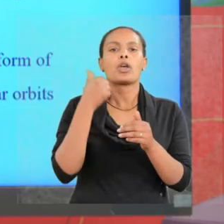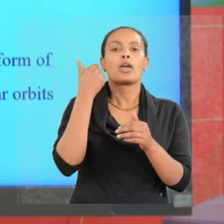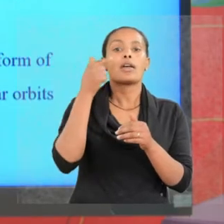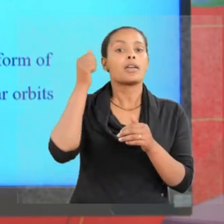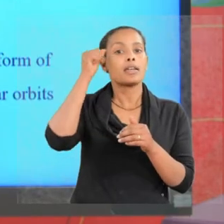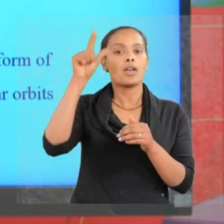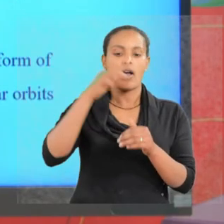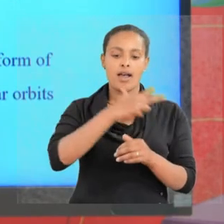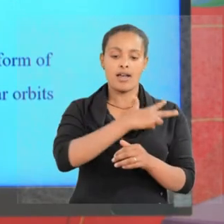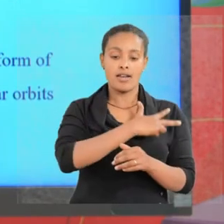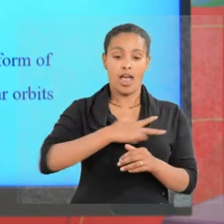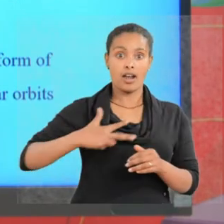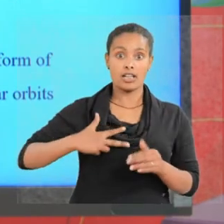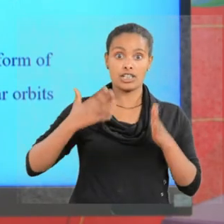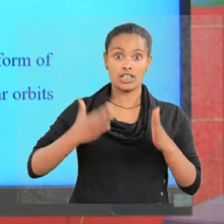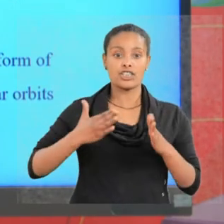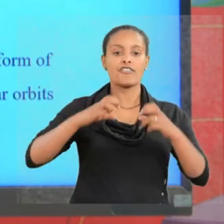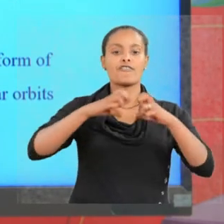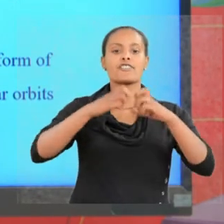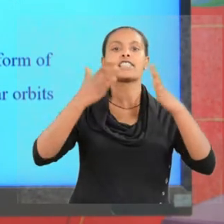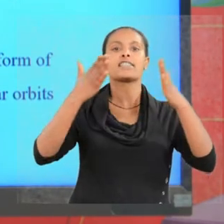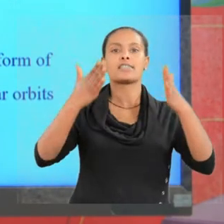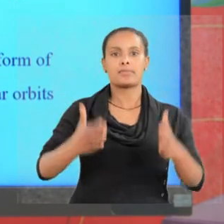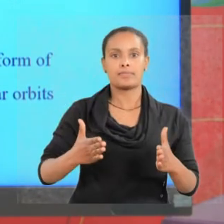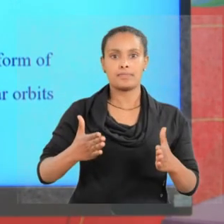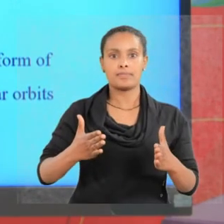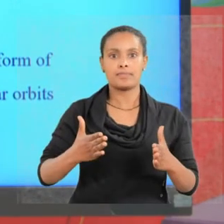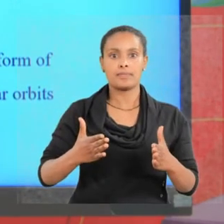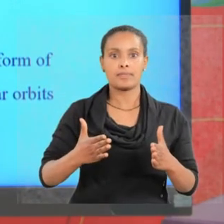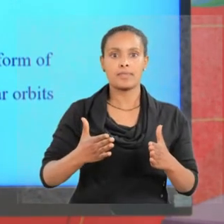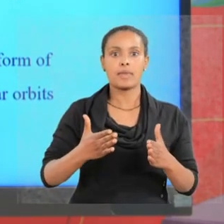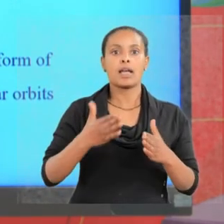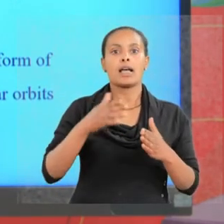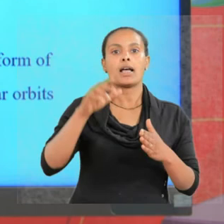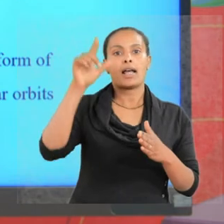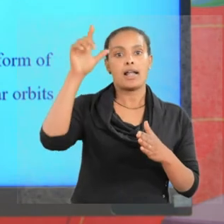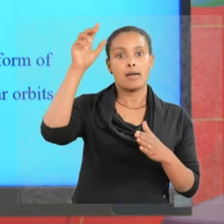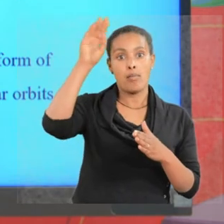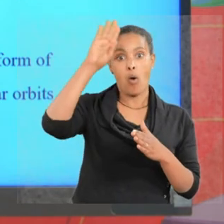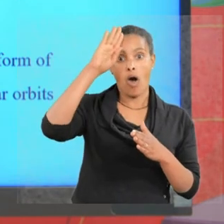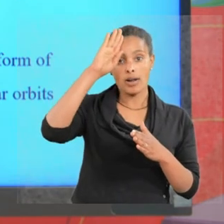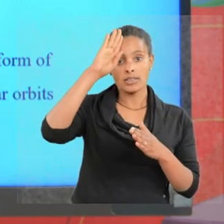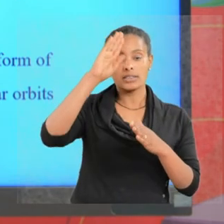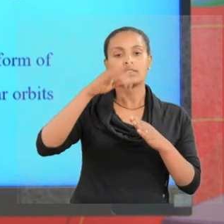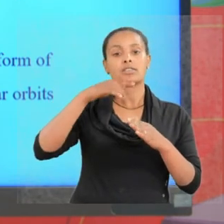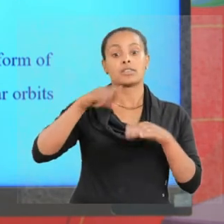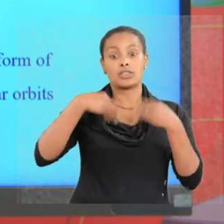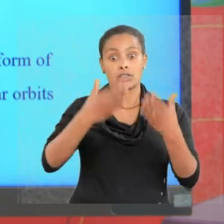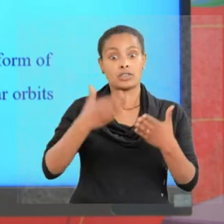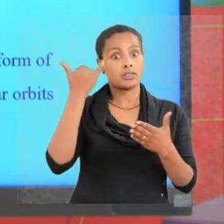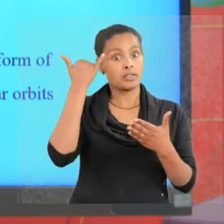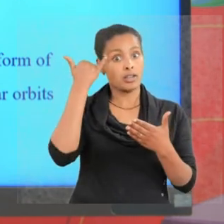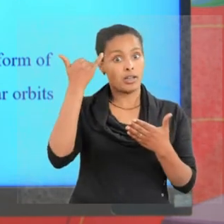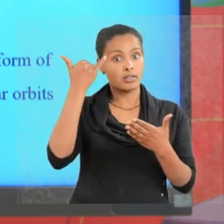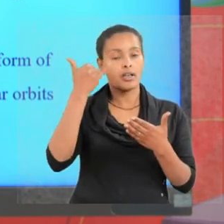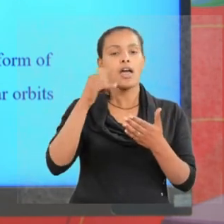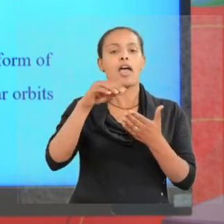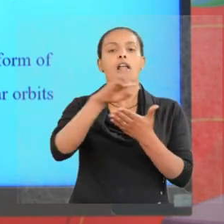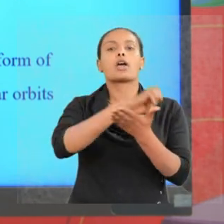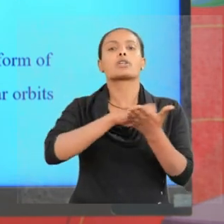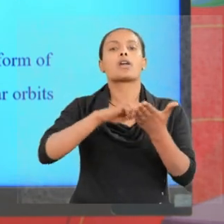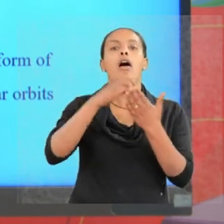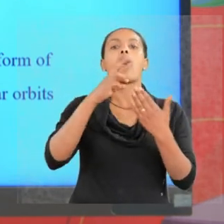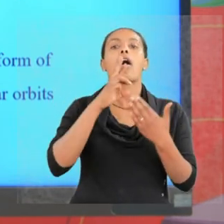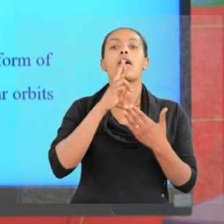was a Danish physicist. Niels Bohr suggested that electrons